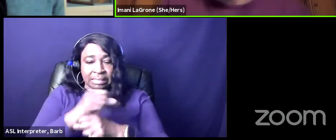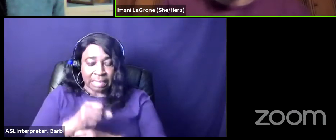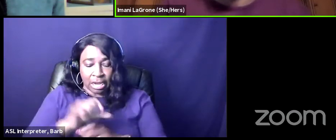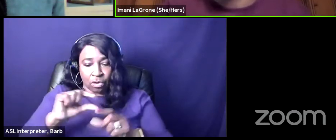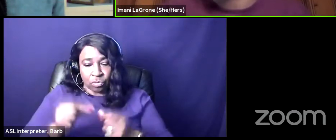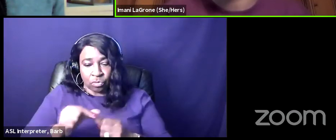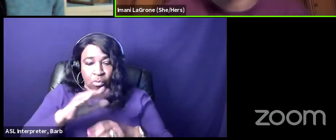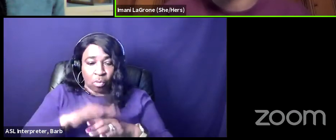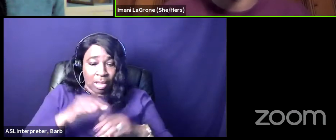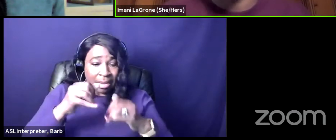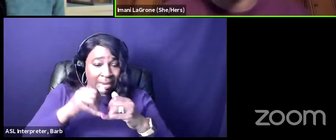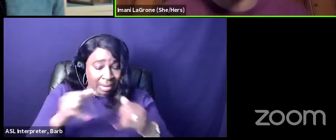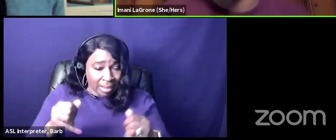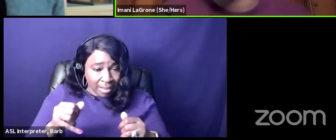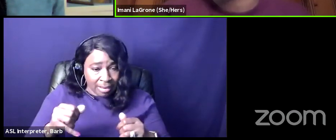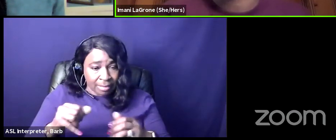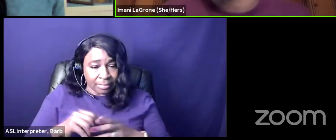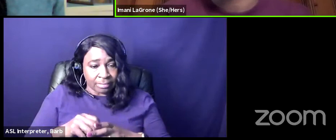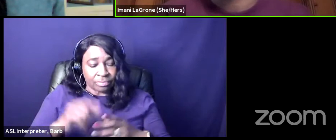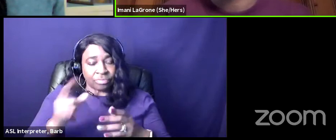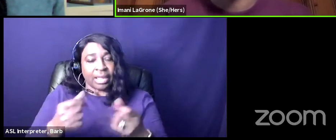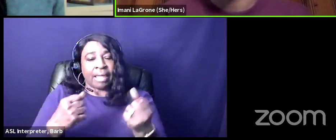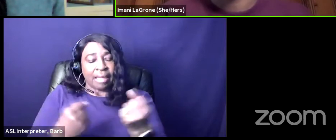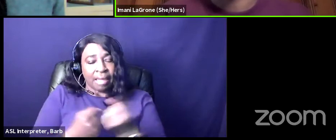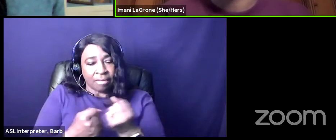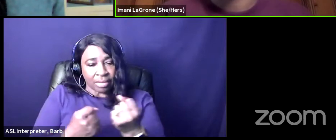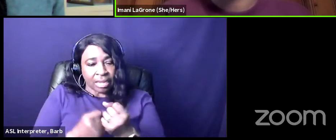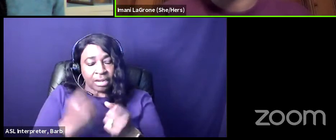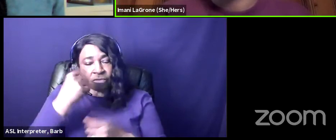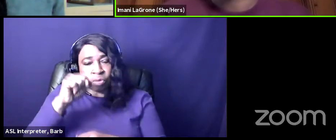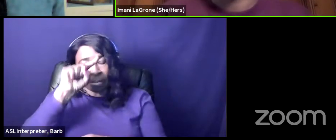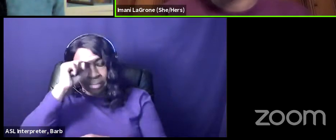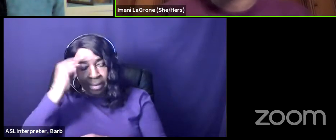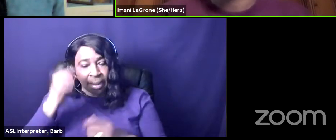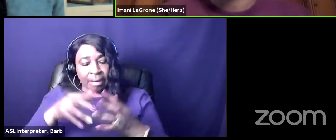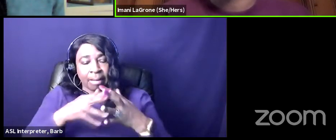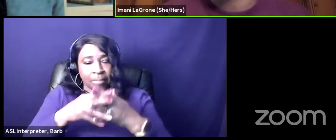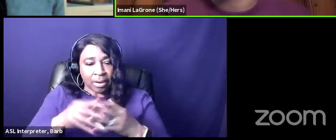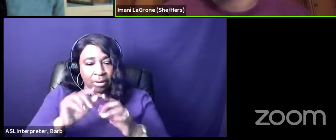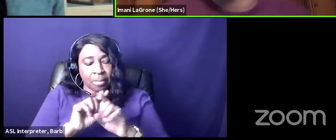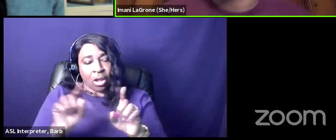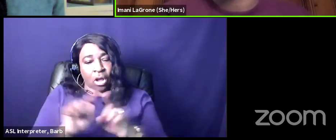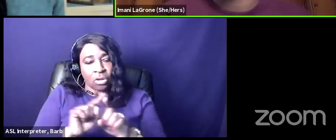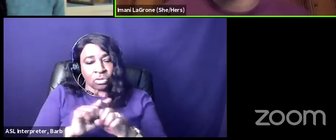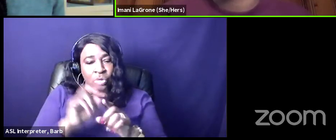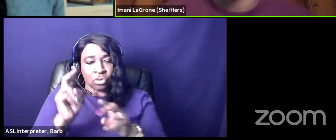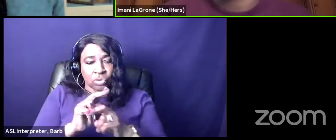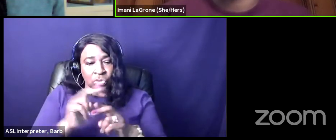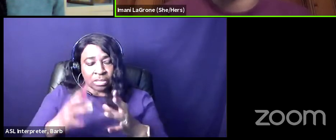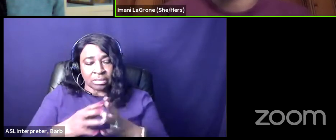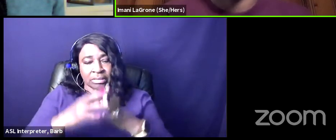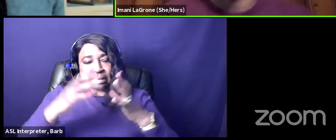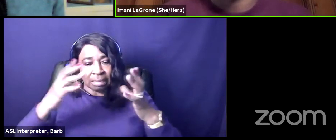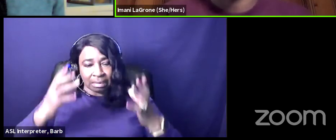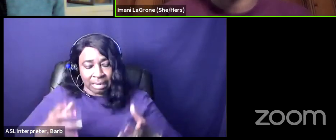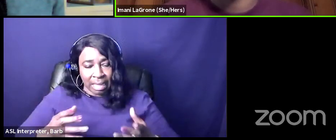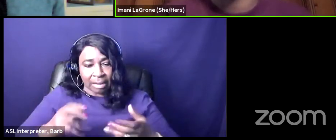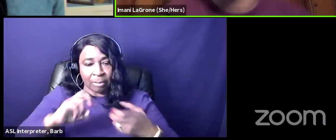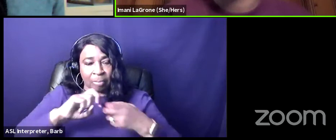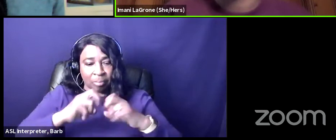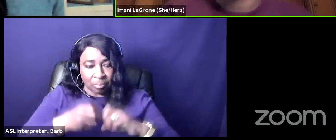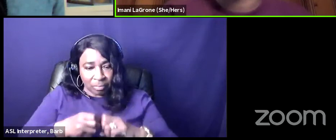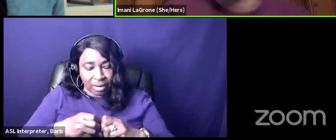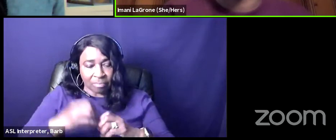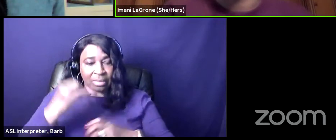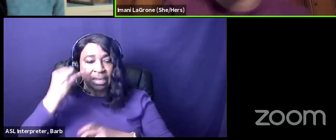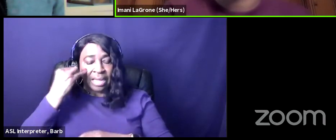has advocated for black americans but also used a lot of xenophobic and problematic tactics and